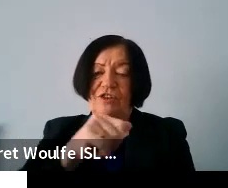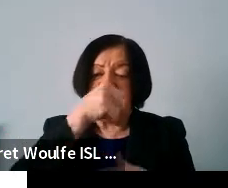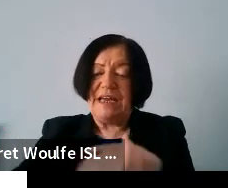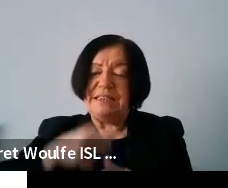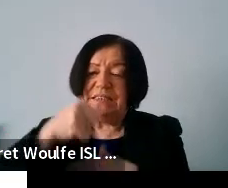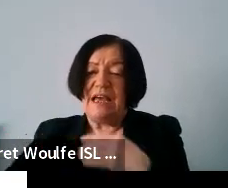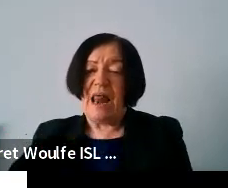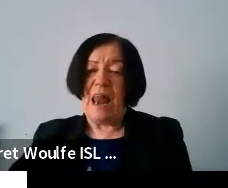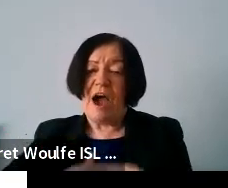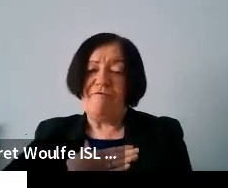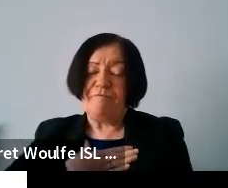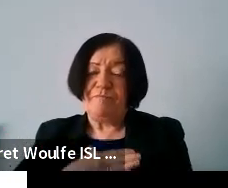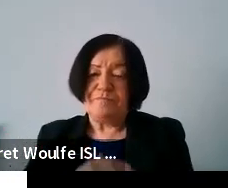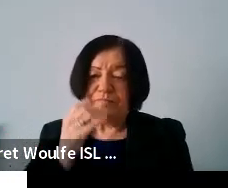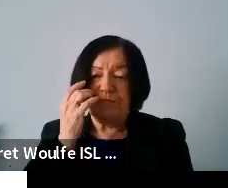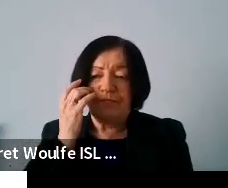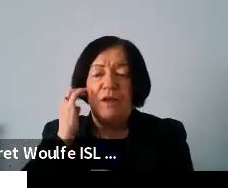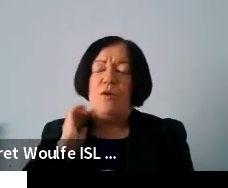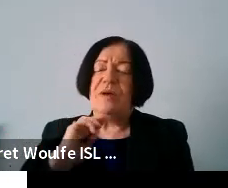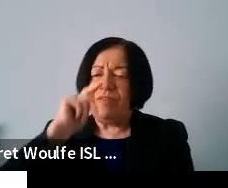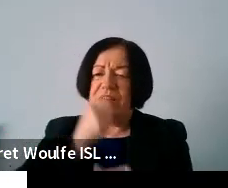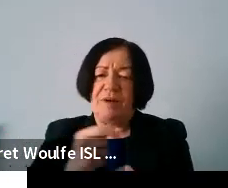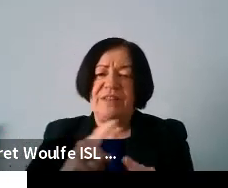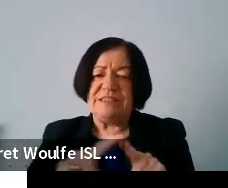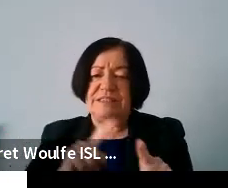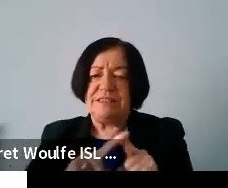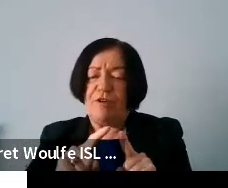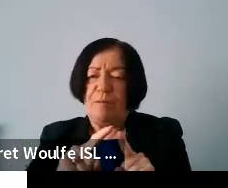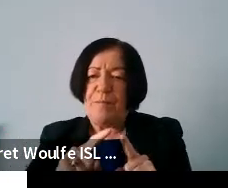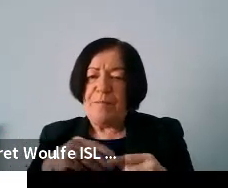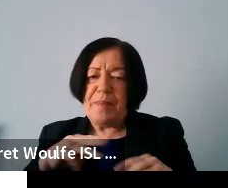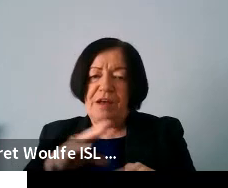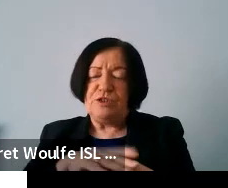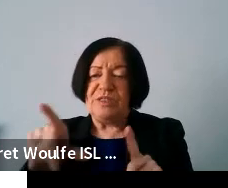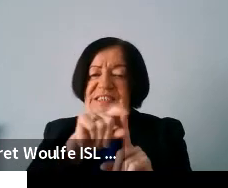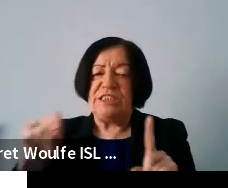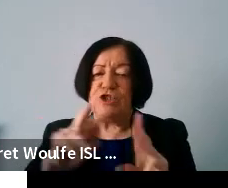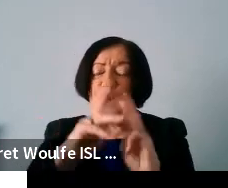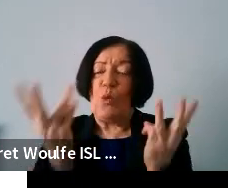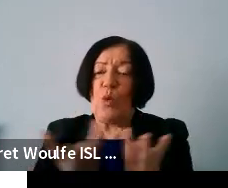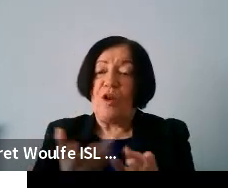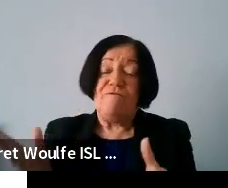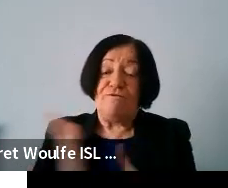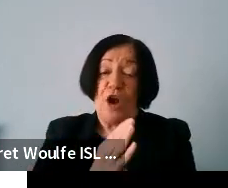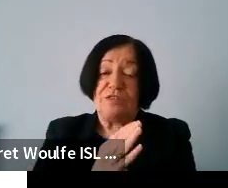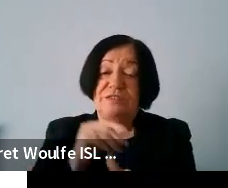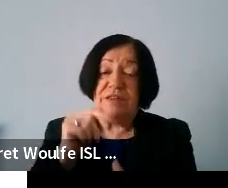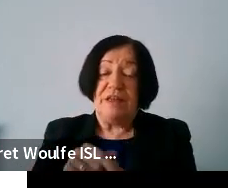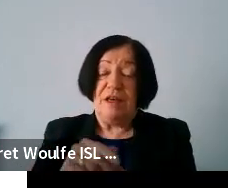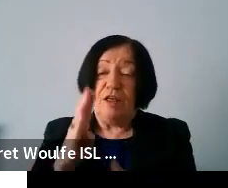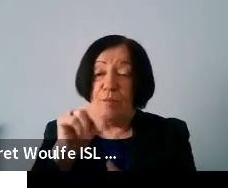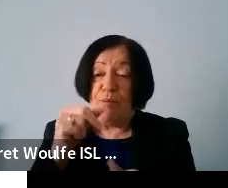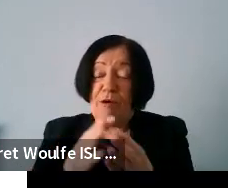so if we think about these different gateways to the digital world first obviously there is the broadband